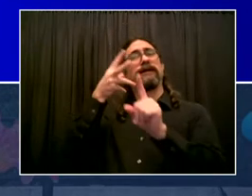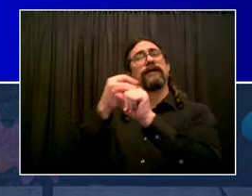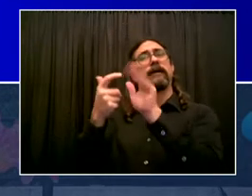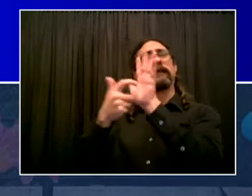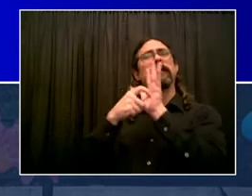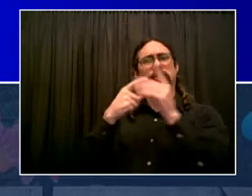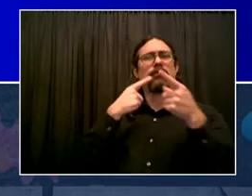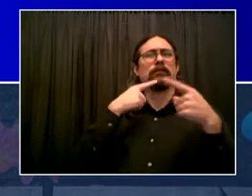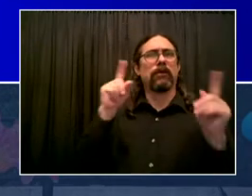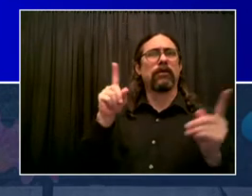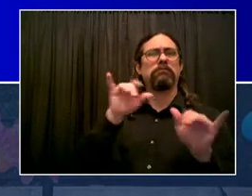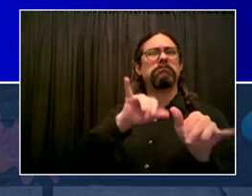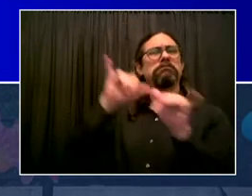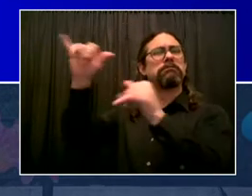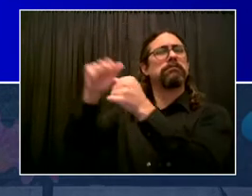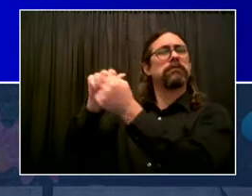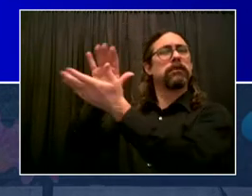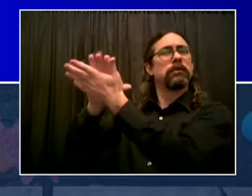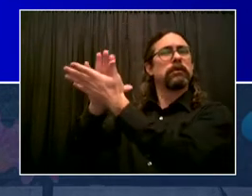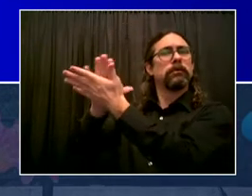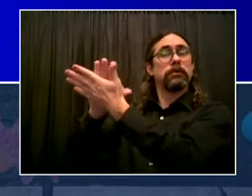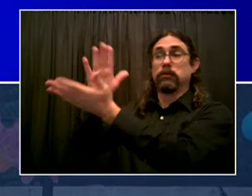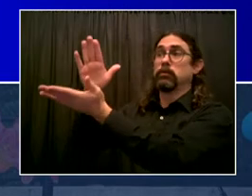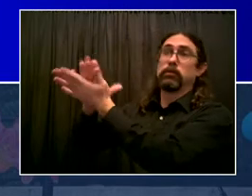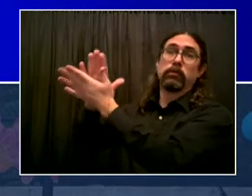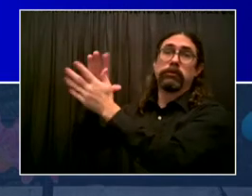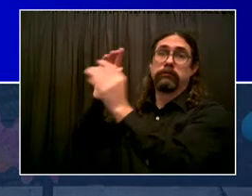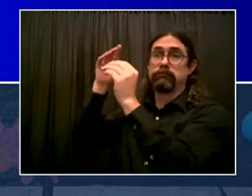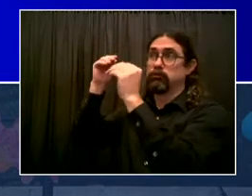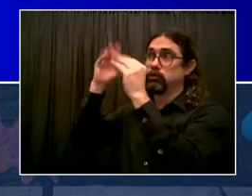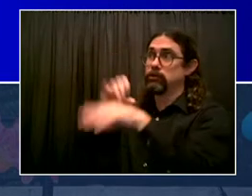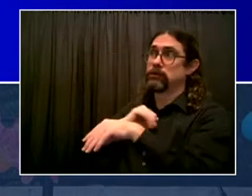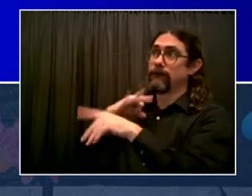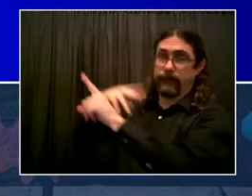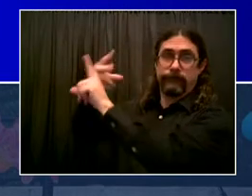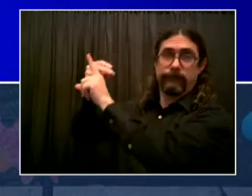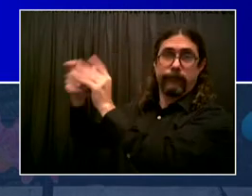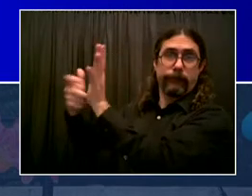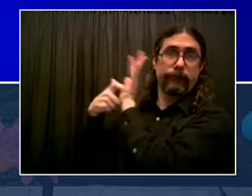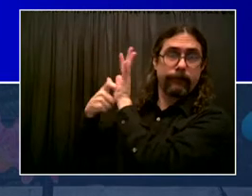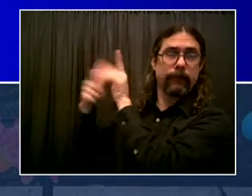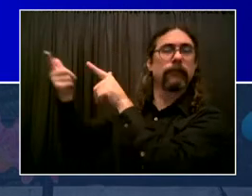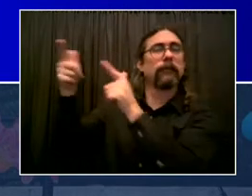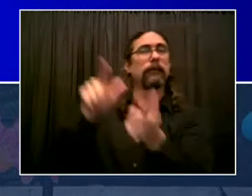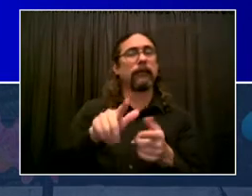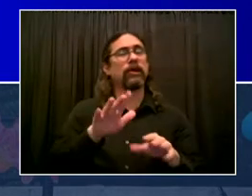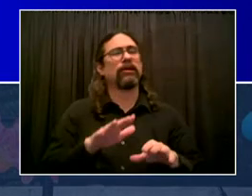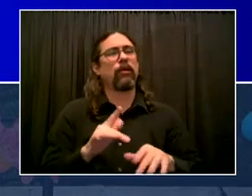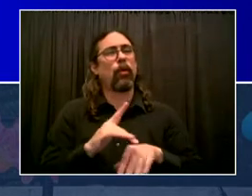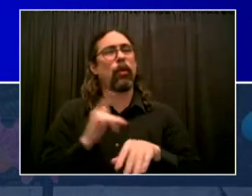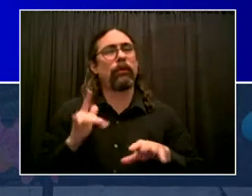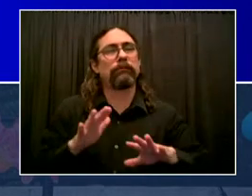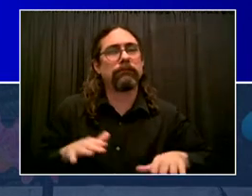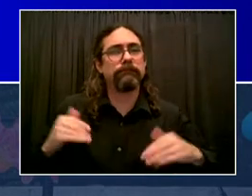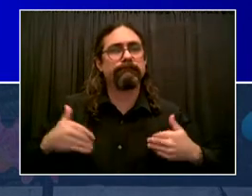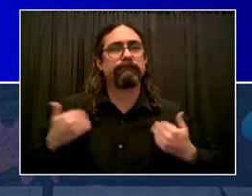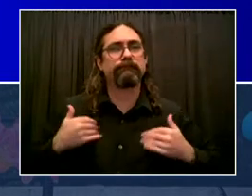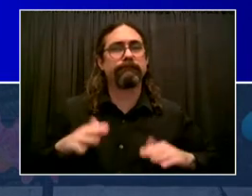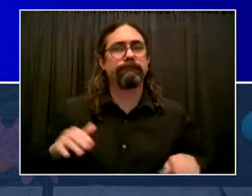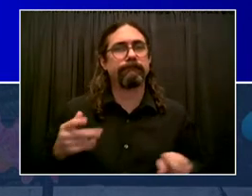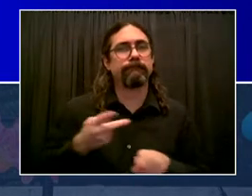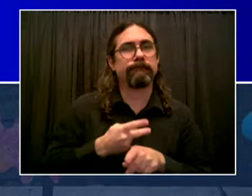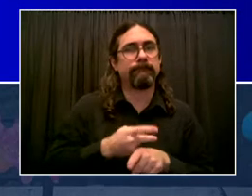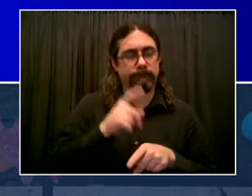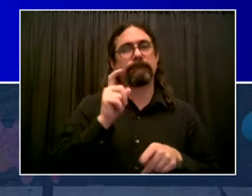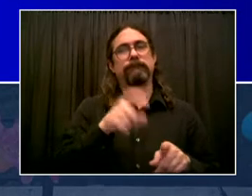And the high, the high rate of vaccination in our students, but much more the fact that we made sure that every adult in our